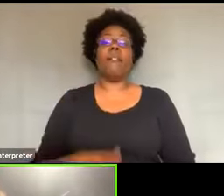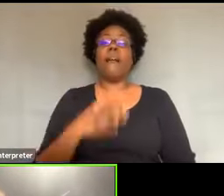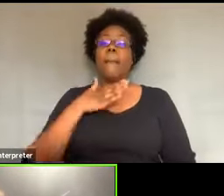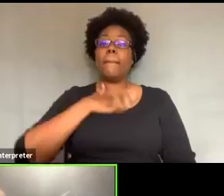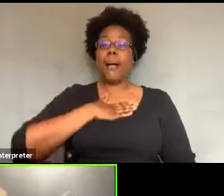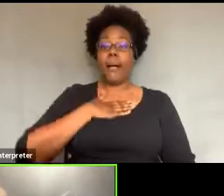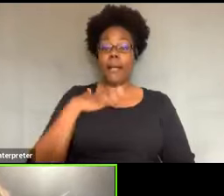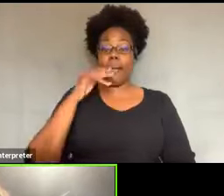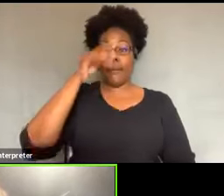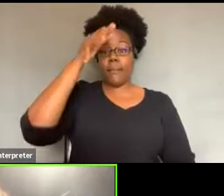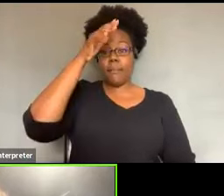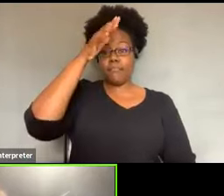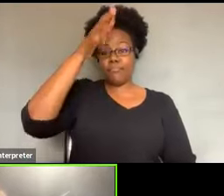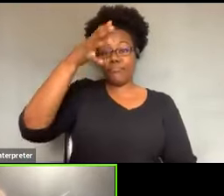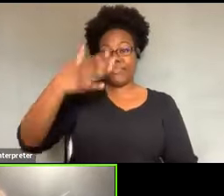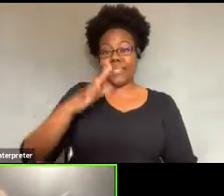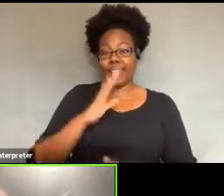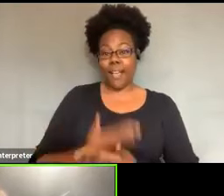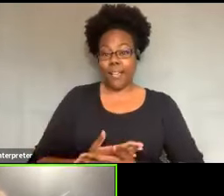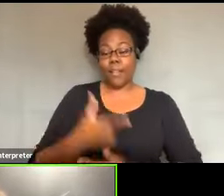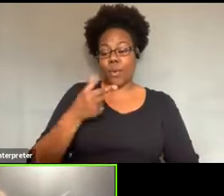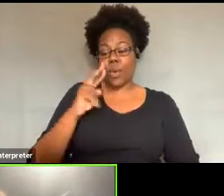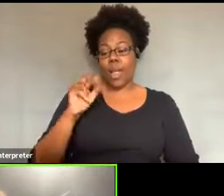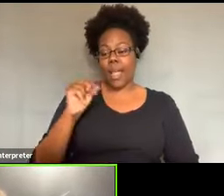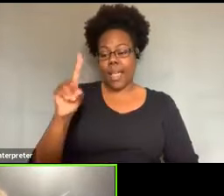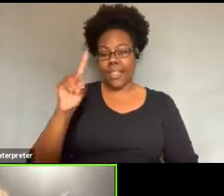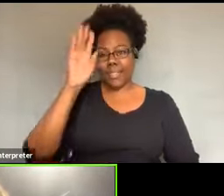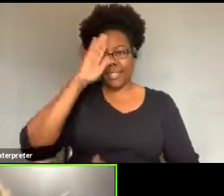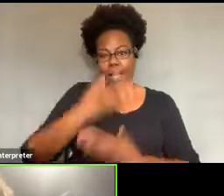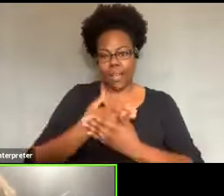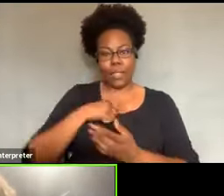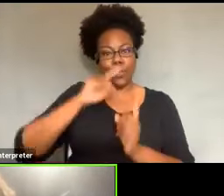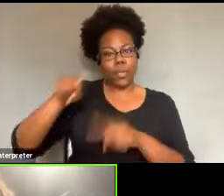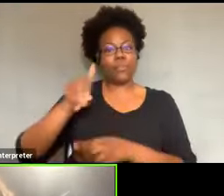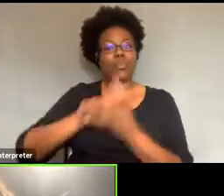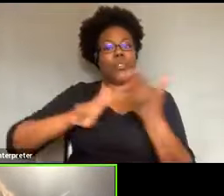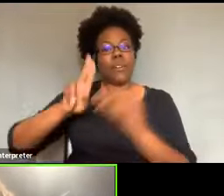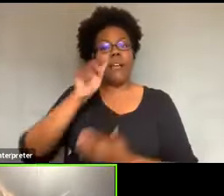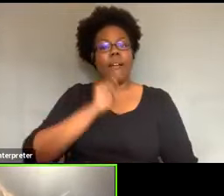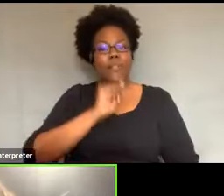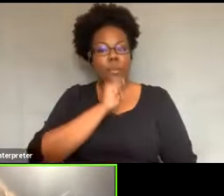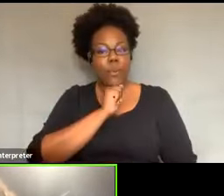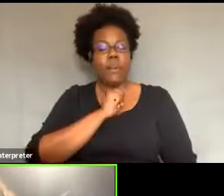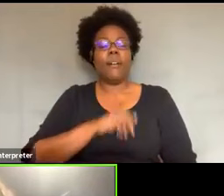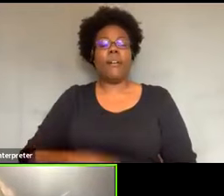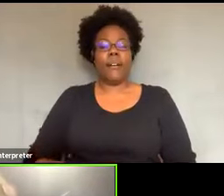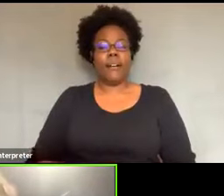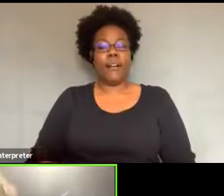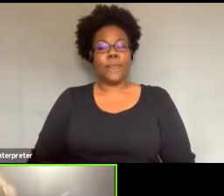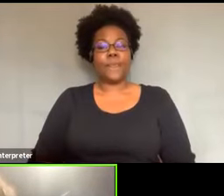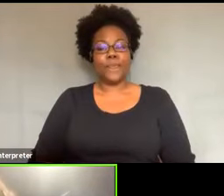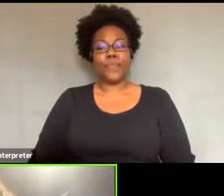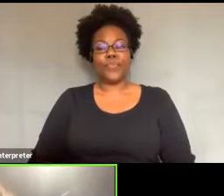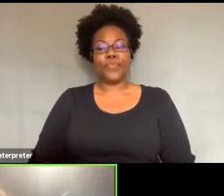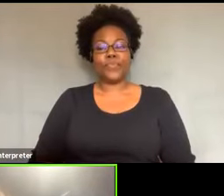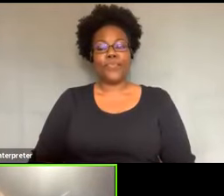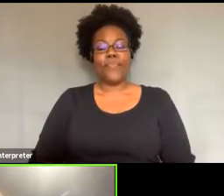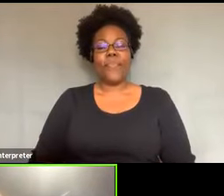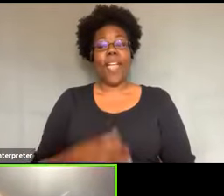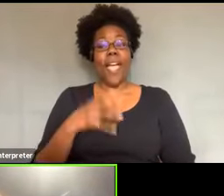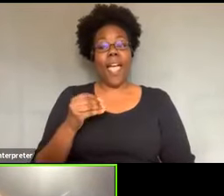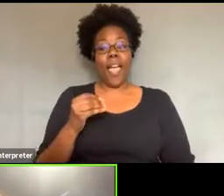children, I just received an email from Marge, uh, Shabrea, uh, Codwell, one of the twins, uh,